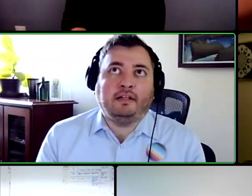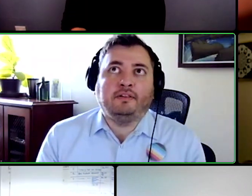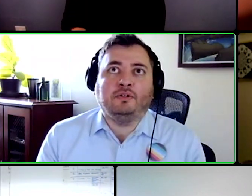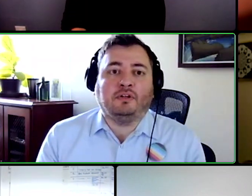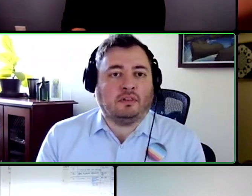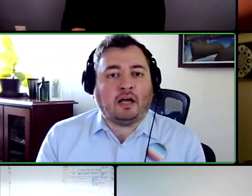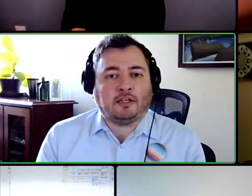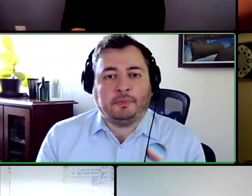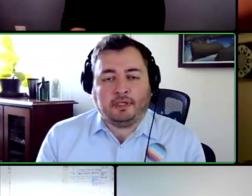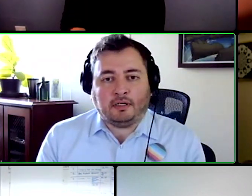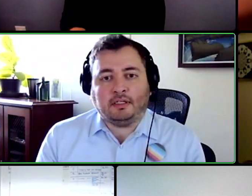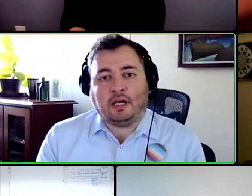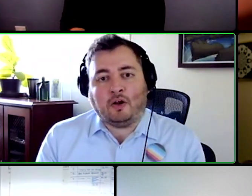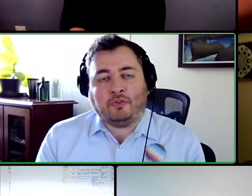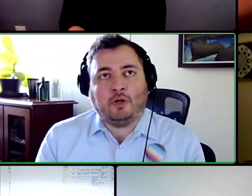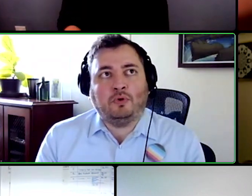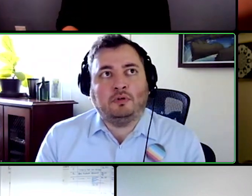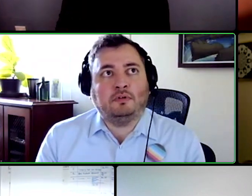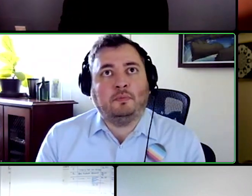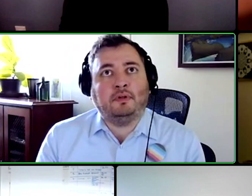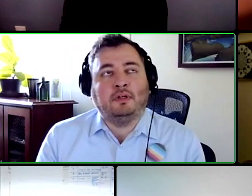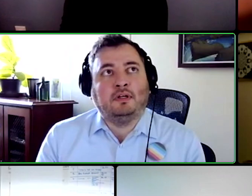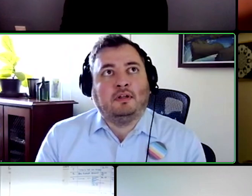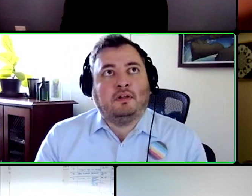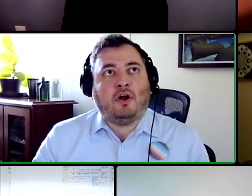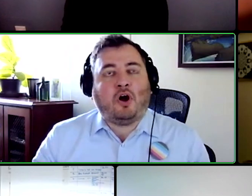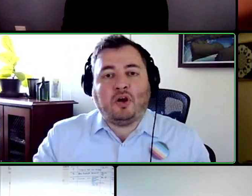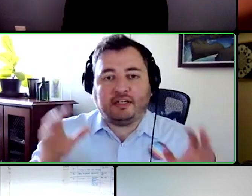I think there's a lot to be done in the healthcare world.